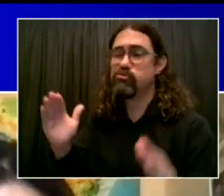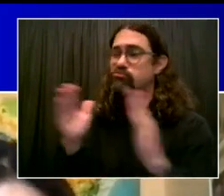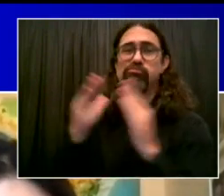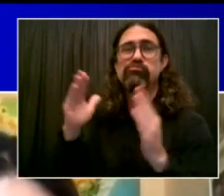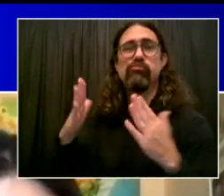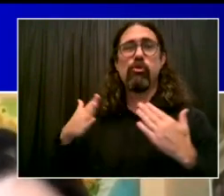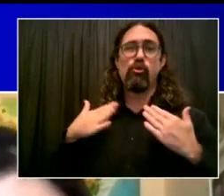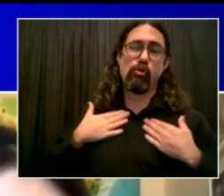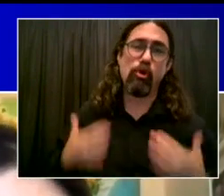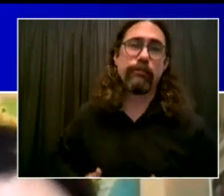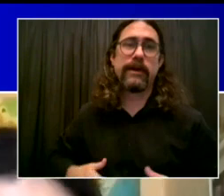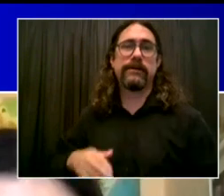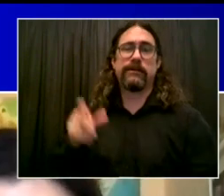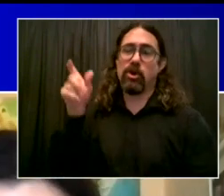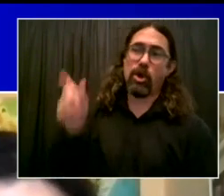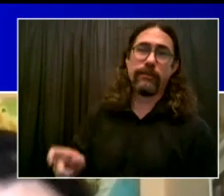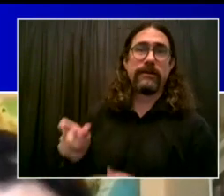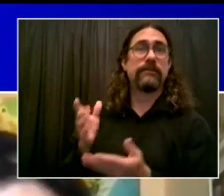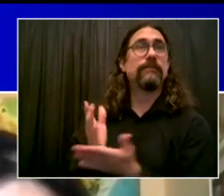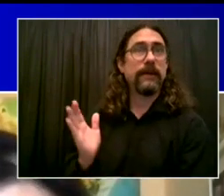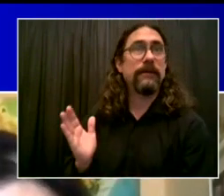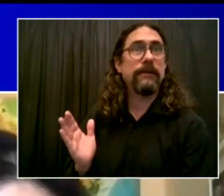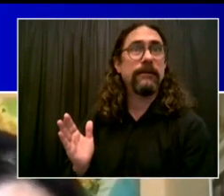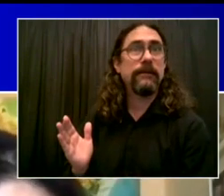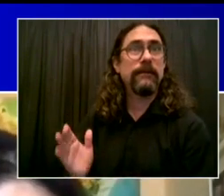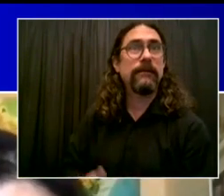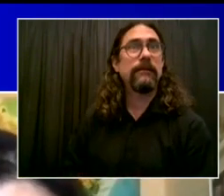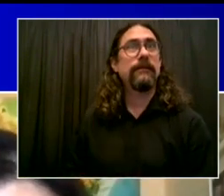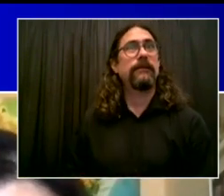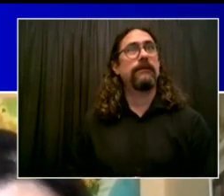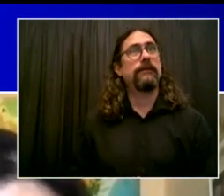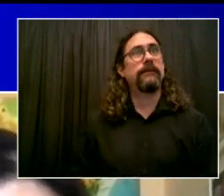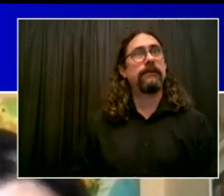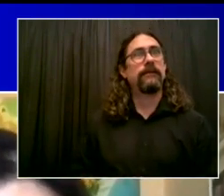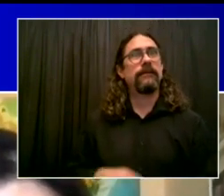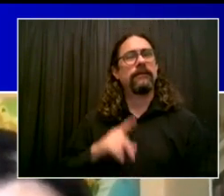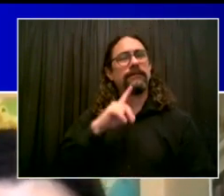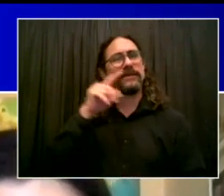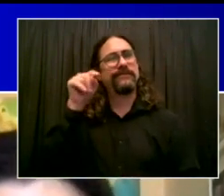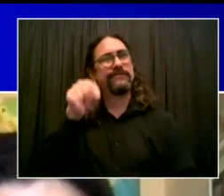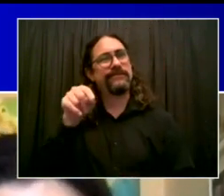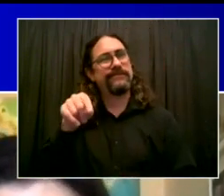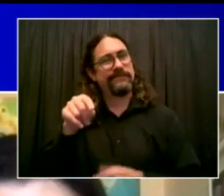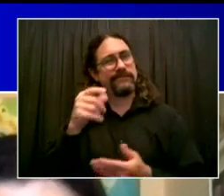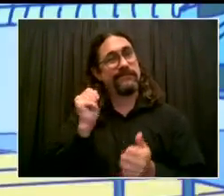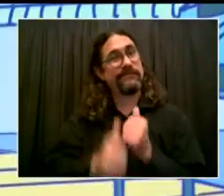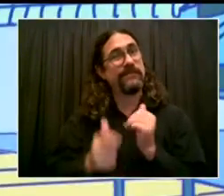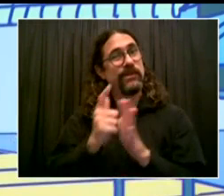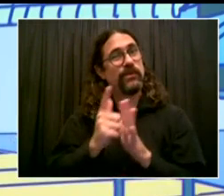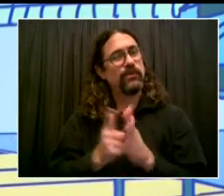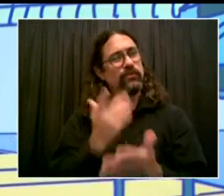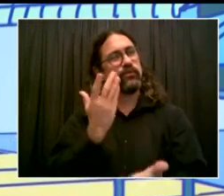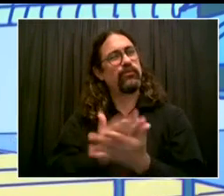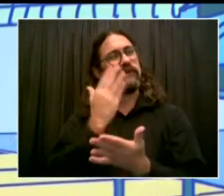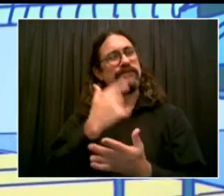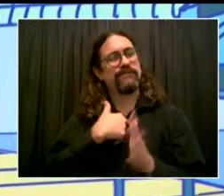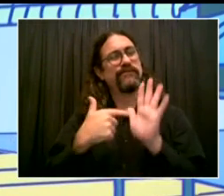valued, and the legislation really makes a difference. So congratulations to you and all your colleagues.